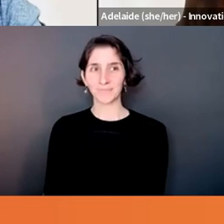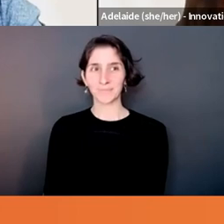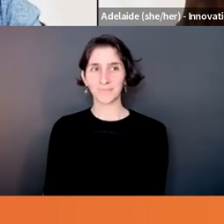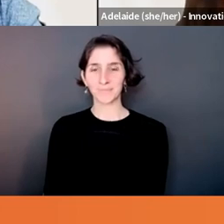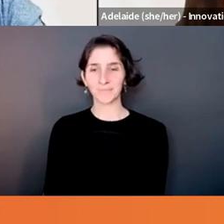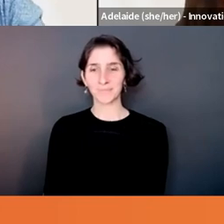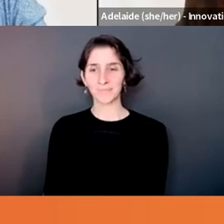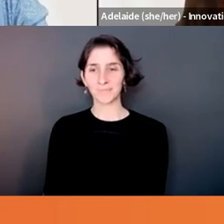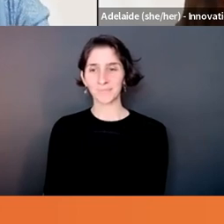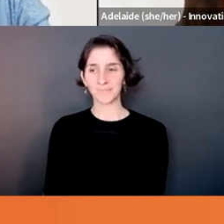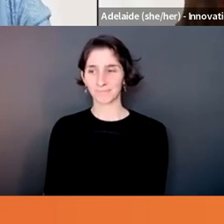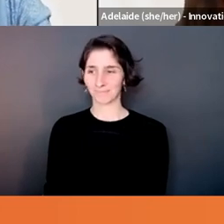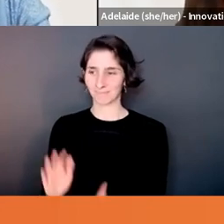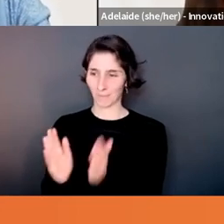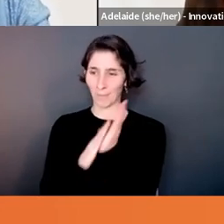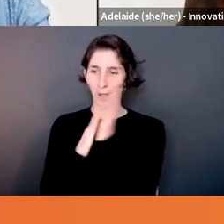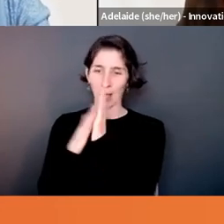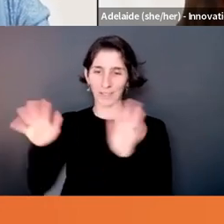Lots of applause.